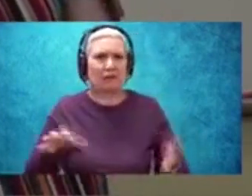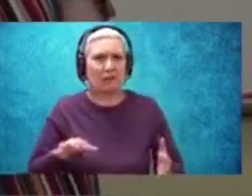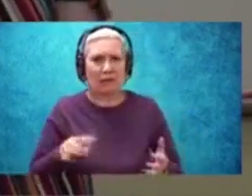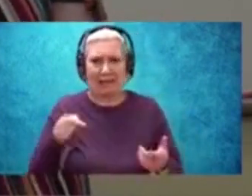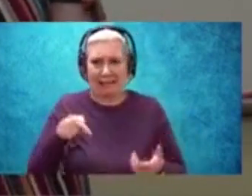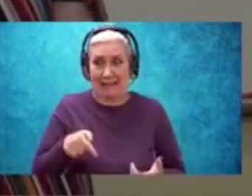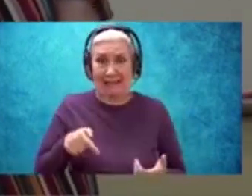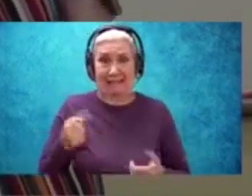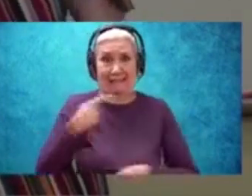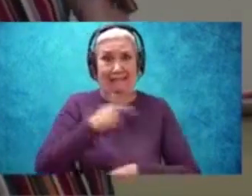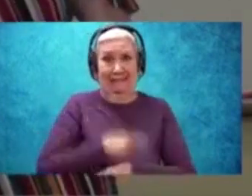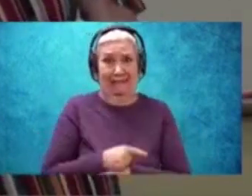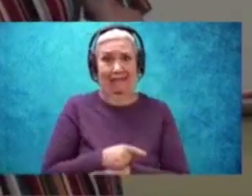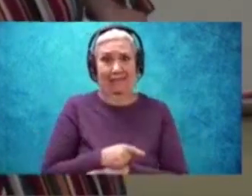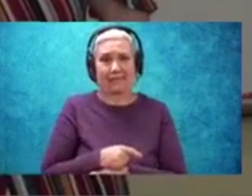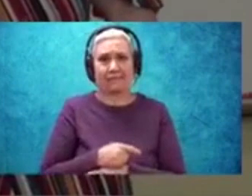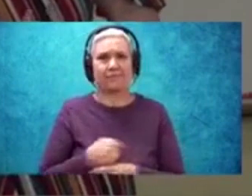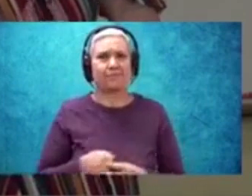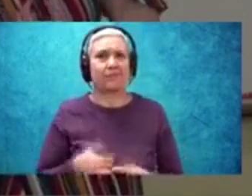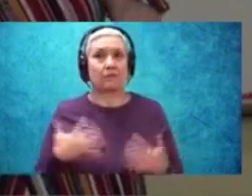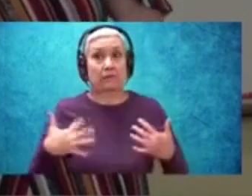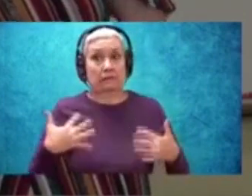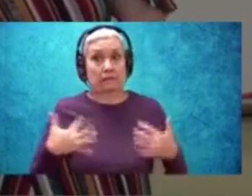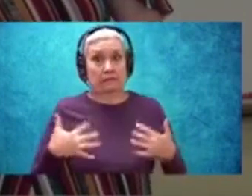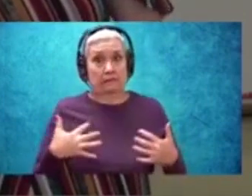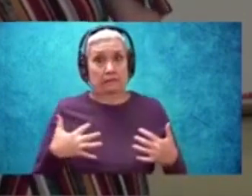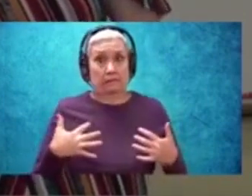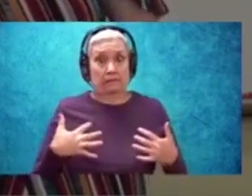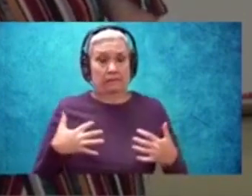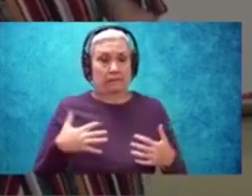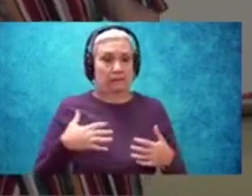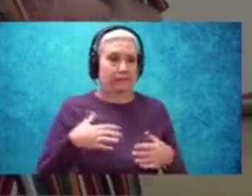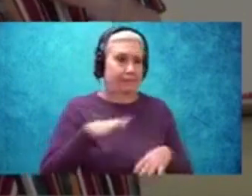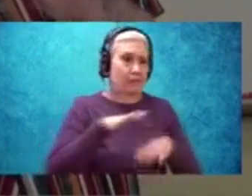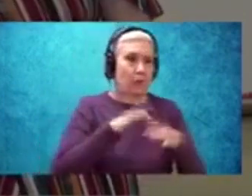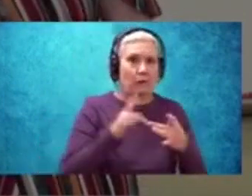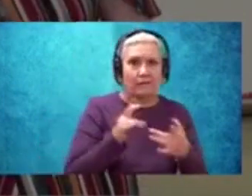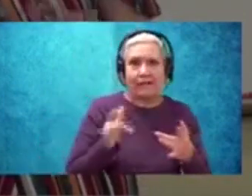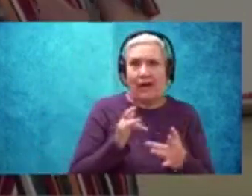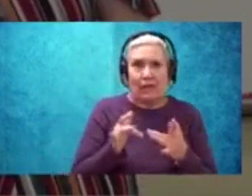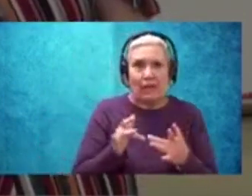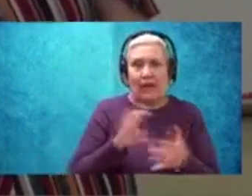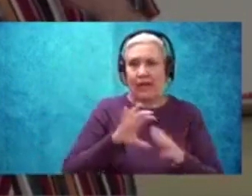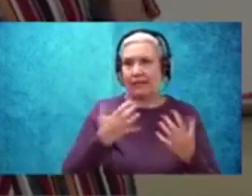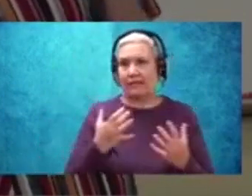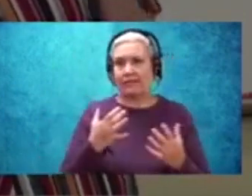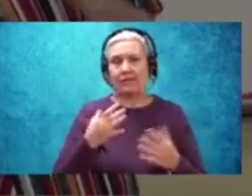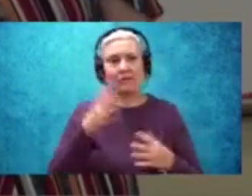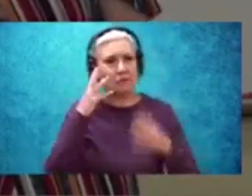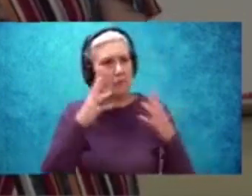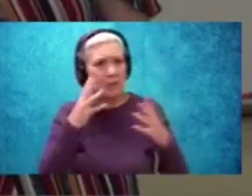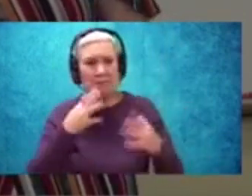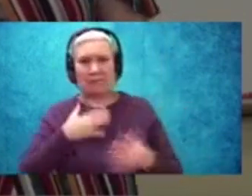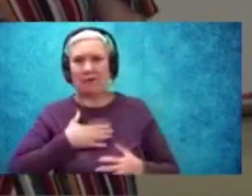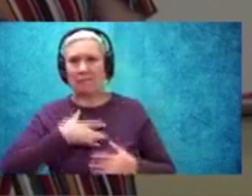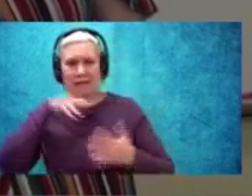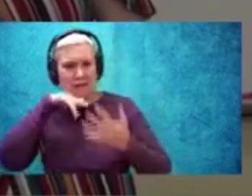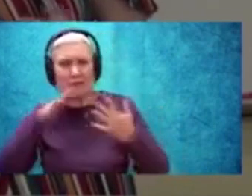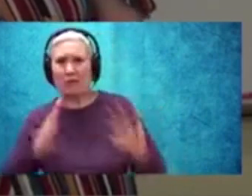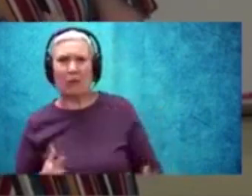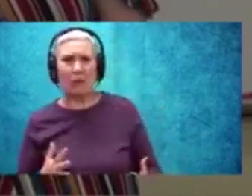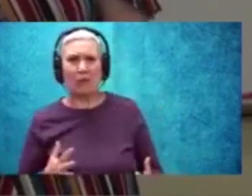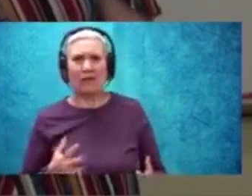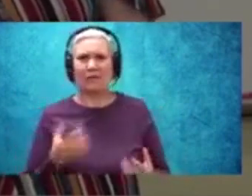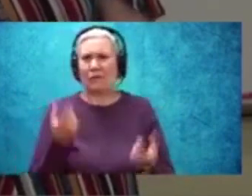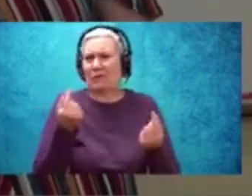that we're, what we're doing today. I was nervous about our online classes starting. Worried about my kids, you know, what are, what are my students going